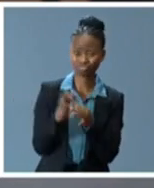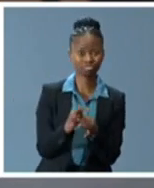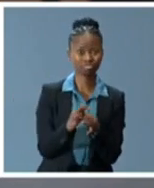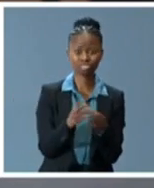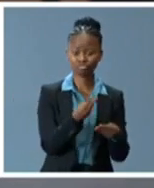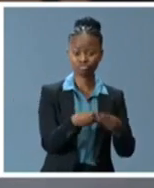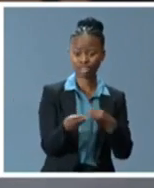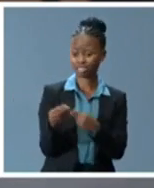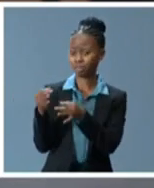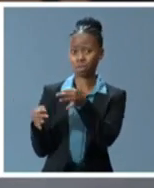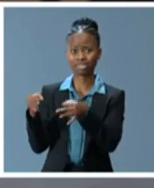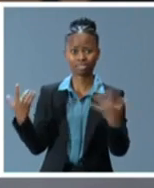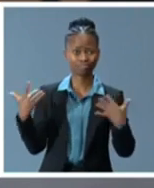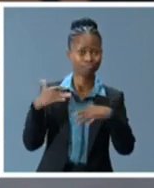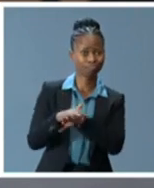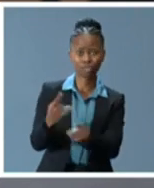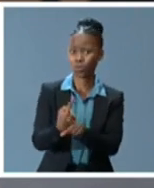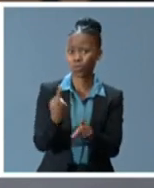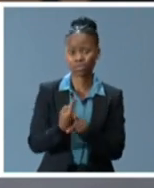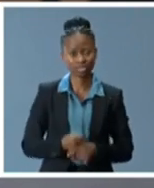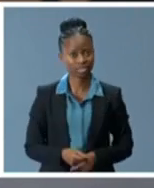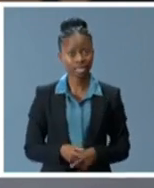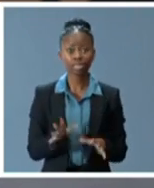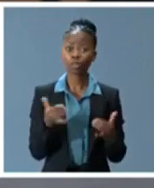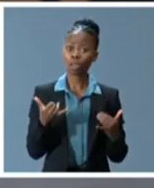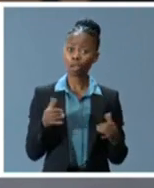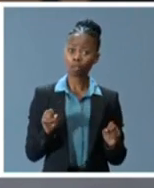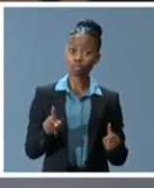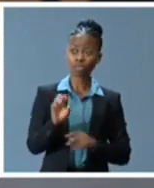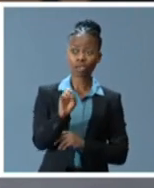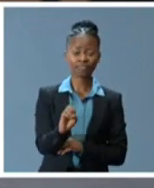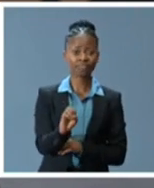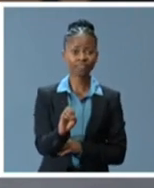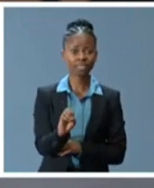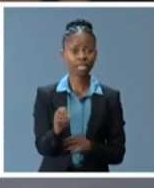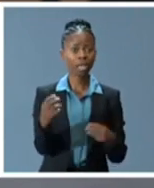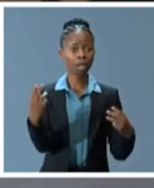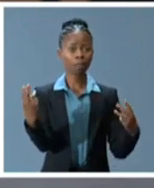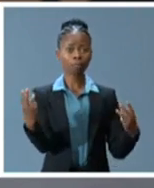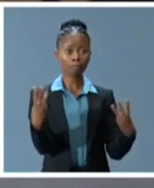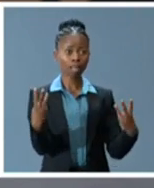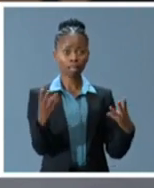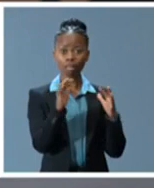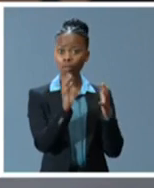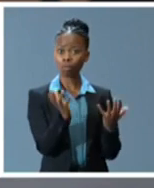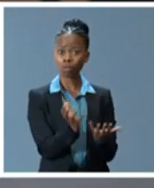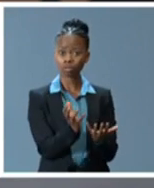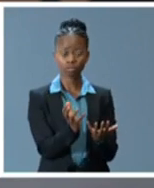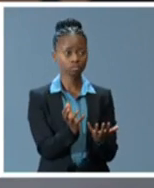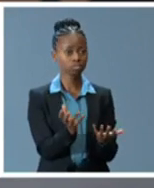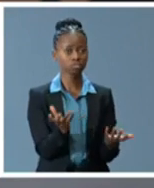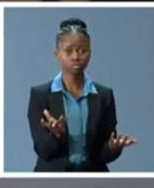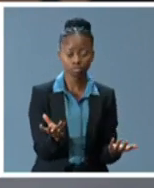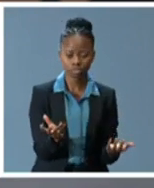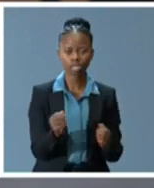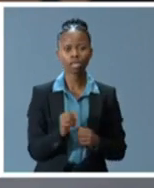opportunity has come for the peoples of the world to remake not only the internal order